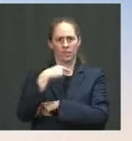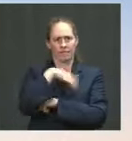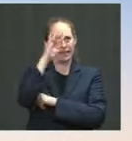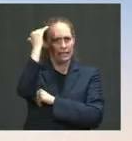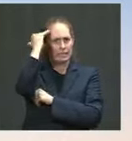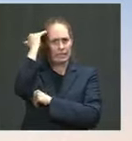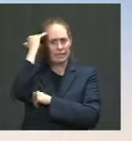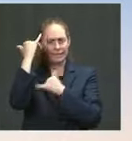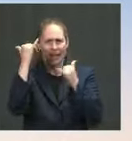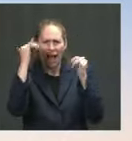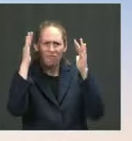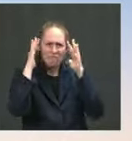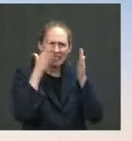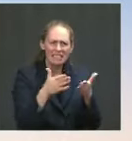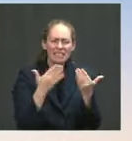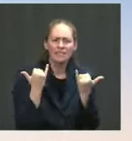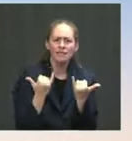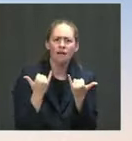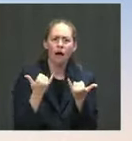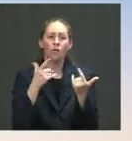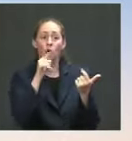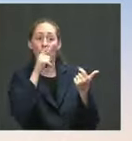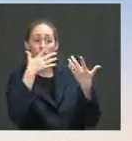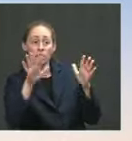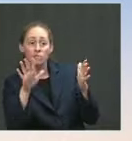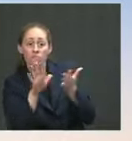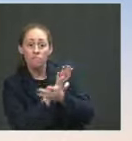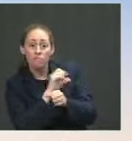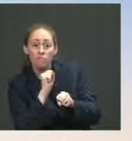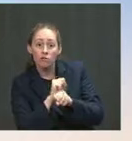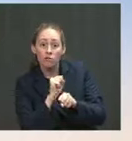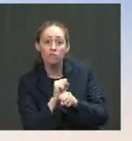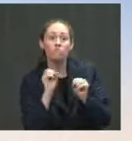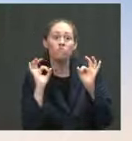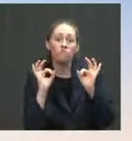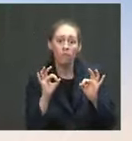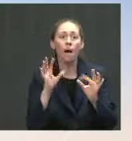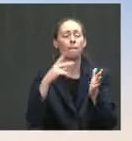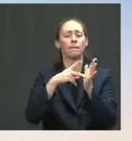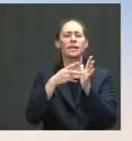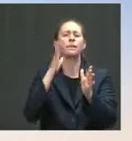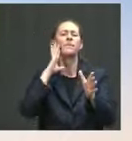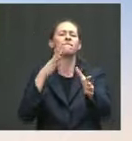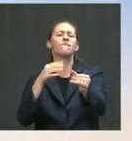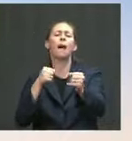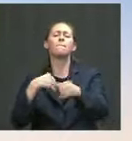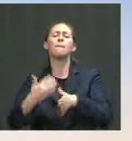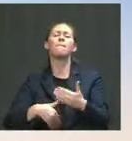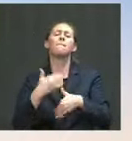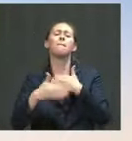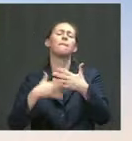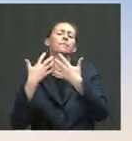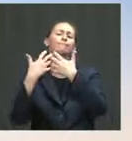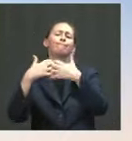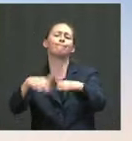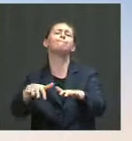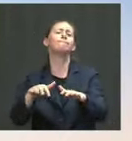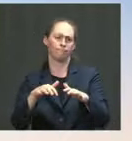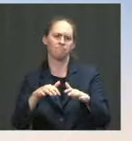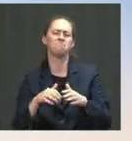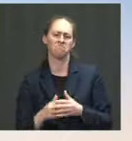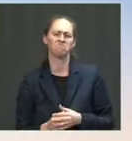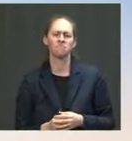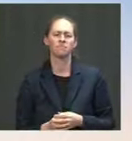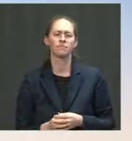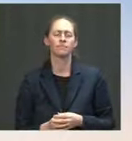process, who have massively expedited the process in order to move through the necessary steps, thorough steps,